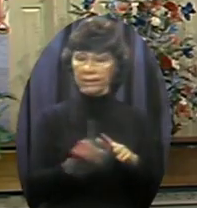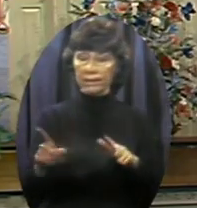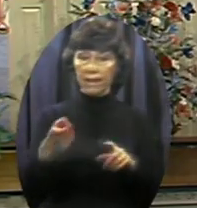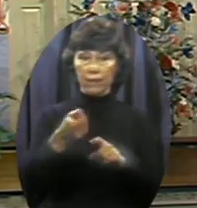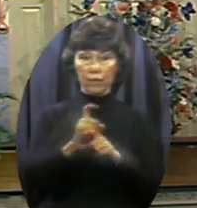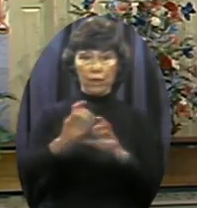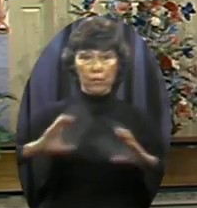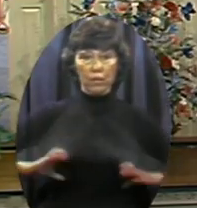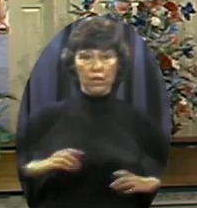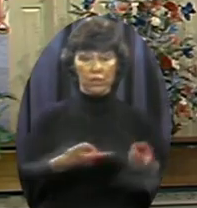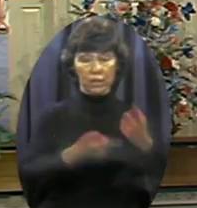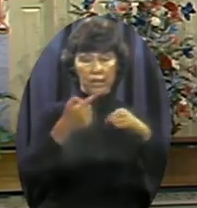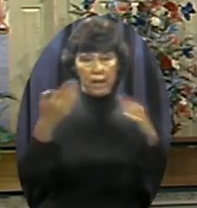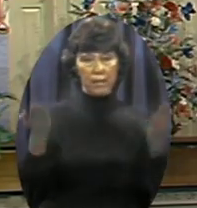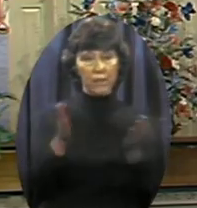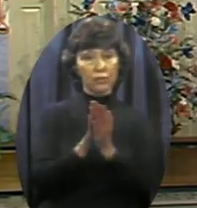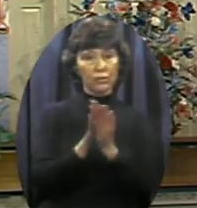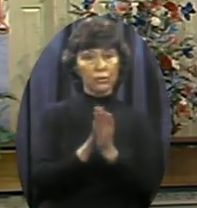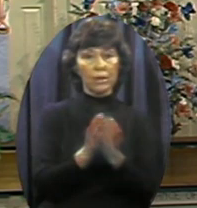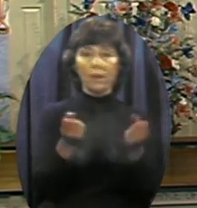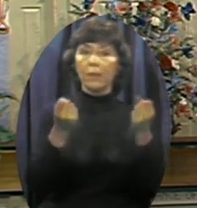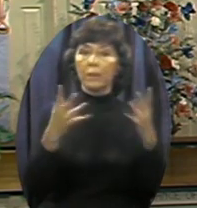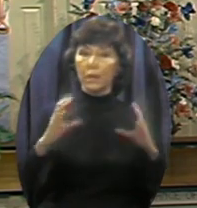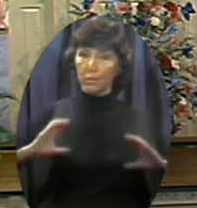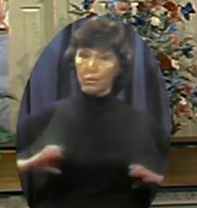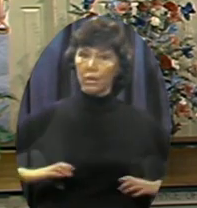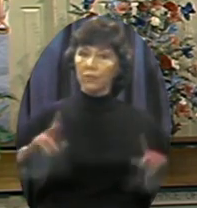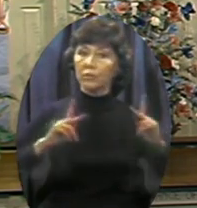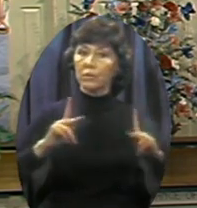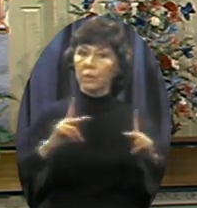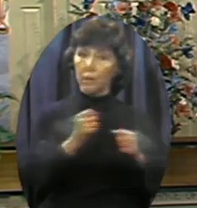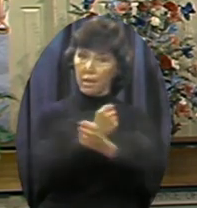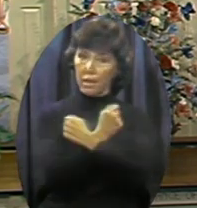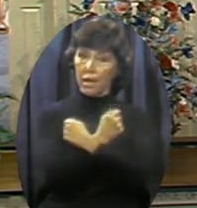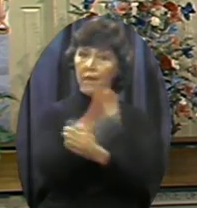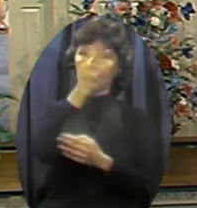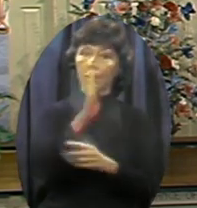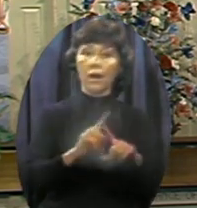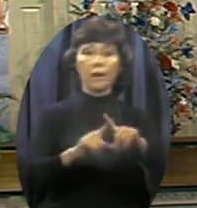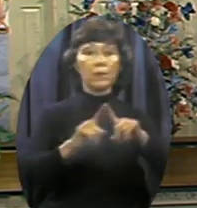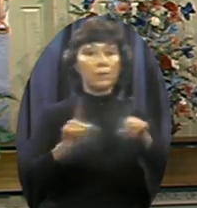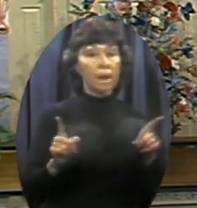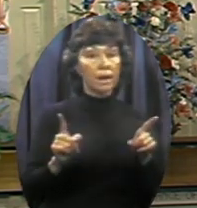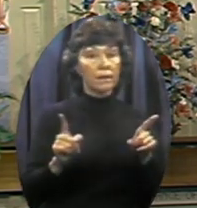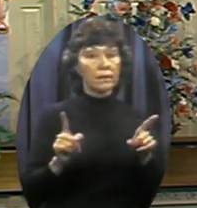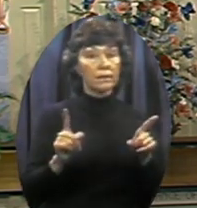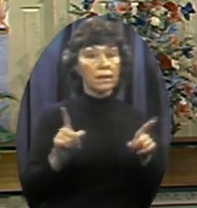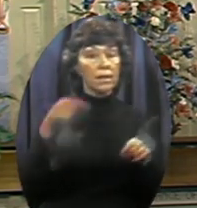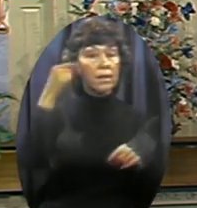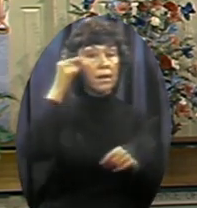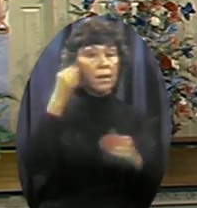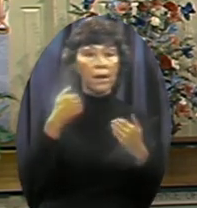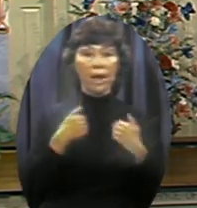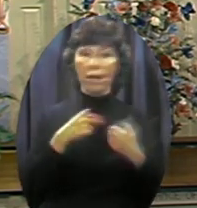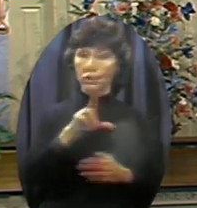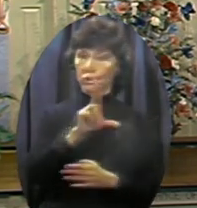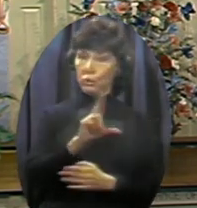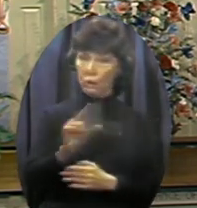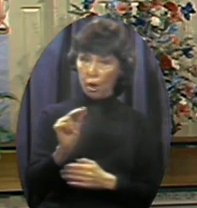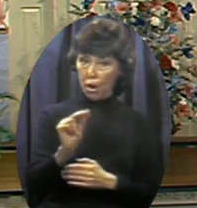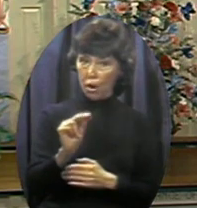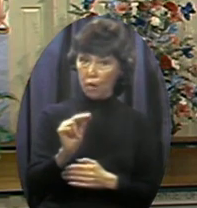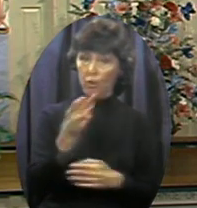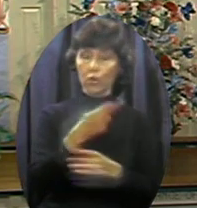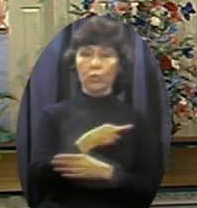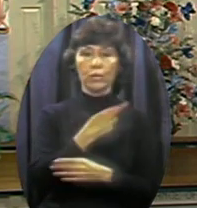The Russian people Many love God But I'm talking about religious freedom There is none in the Soviet Union The Soviet